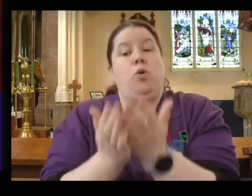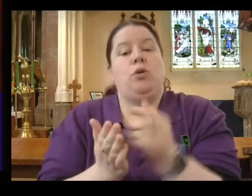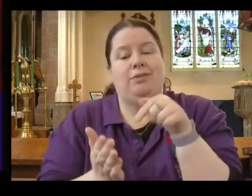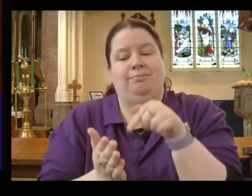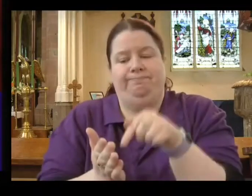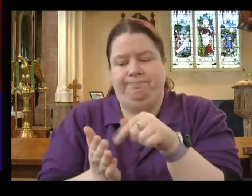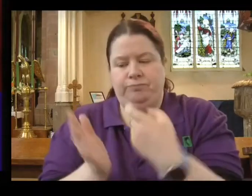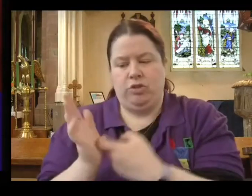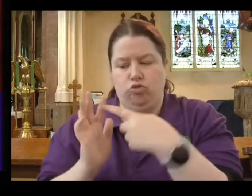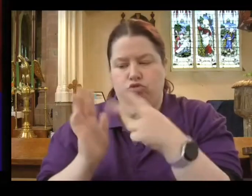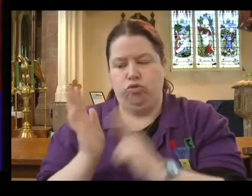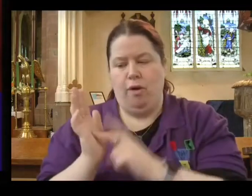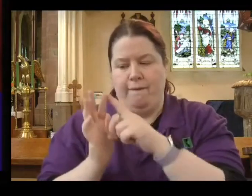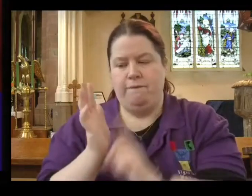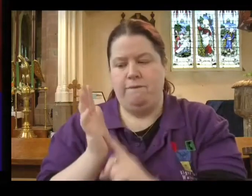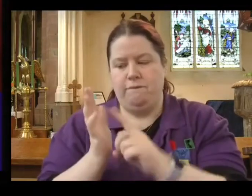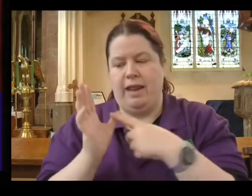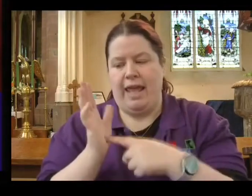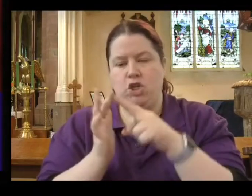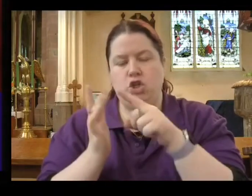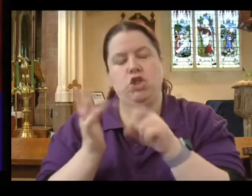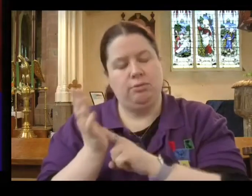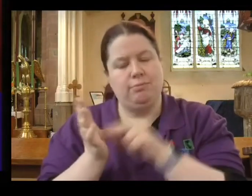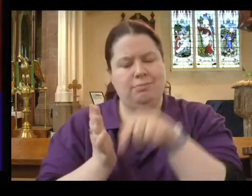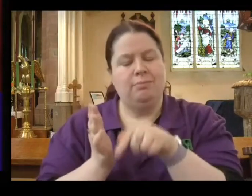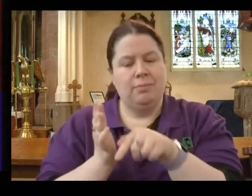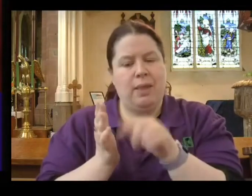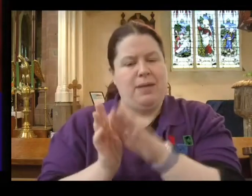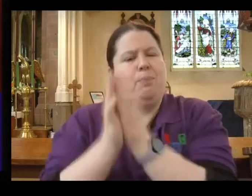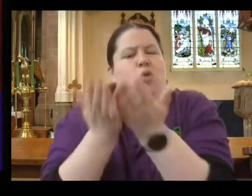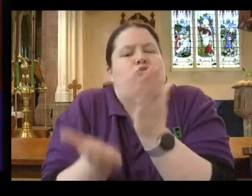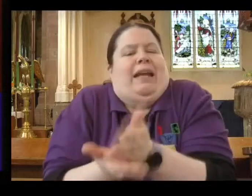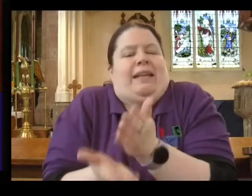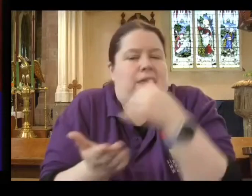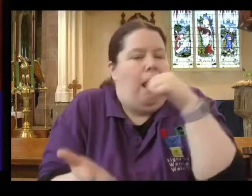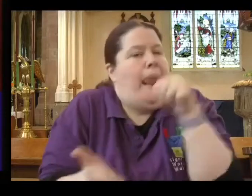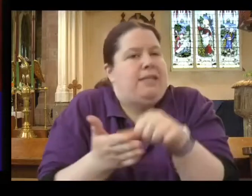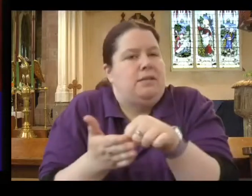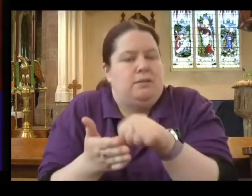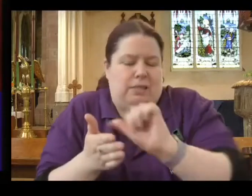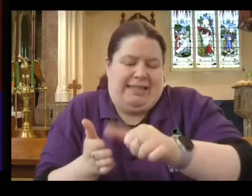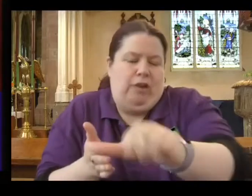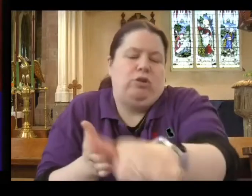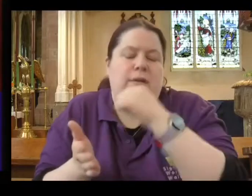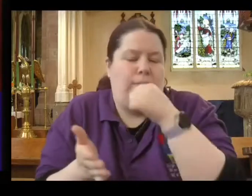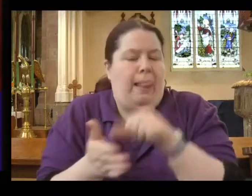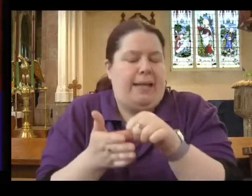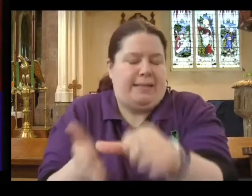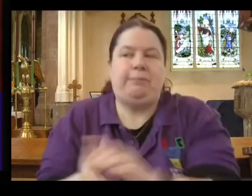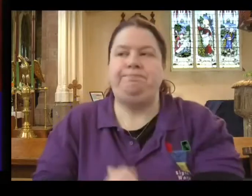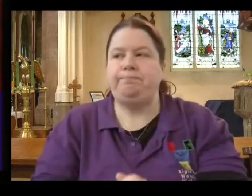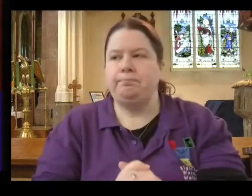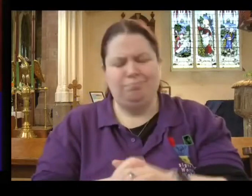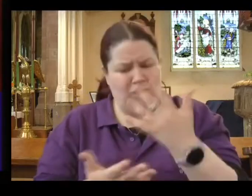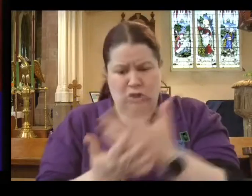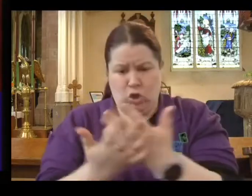Revelation itself is a letter, so these are letters within letters. It's going to get very confusing if you're not careful. But there is so much in today's